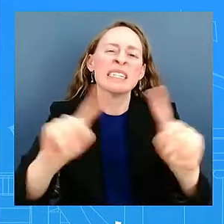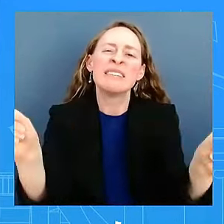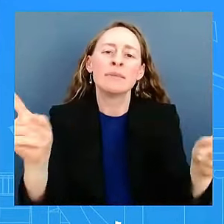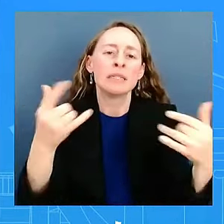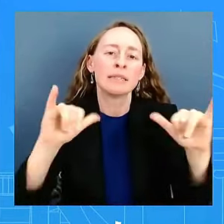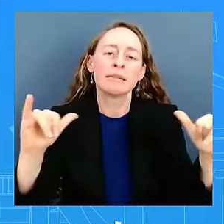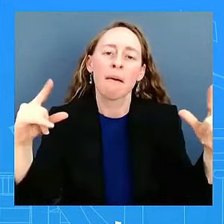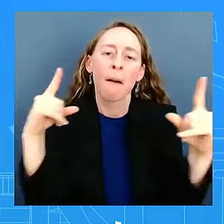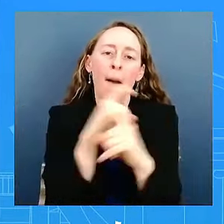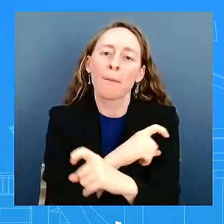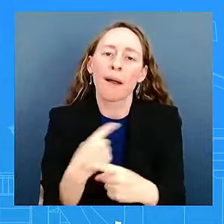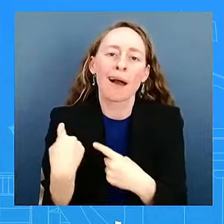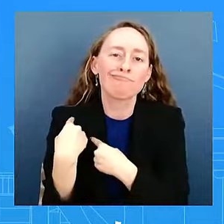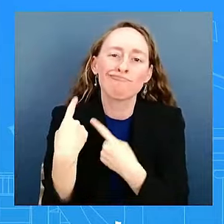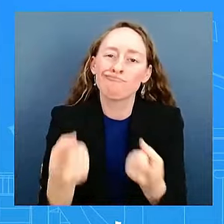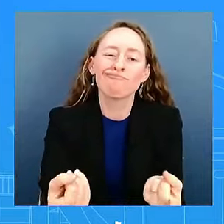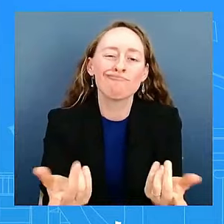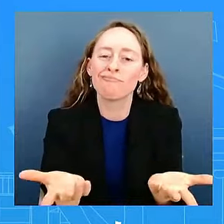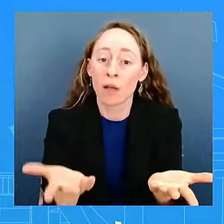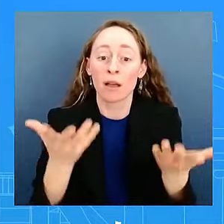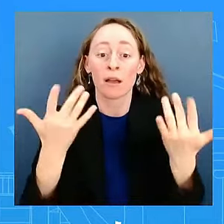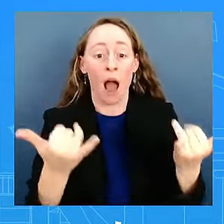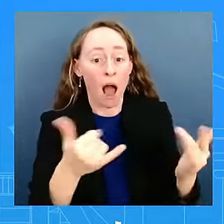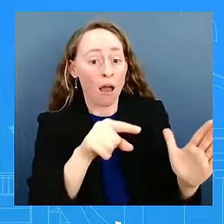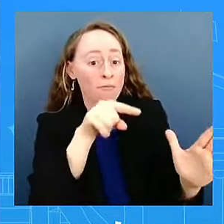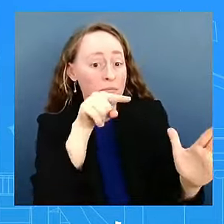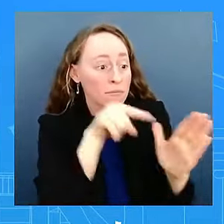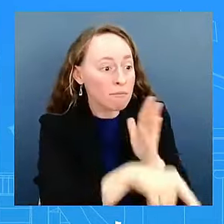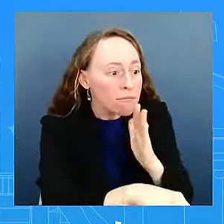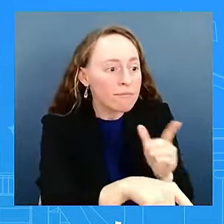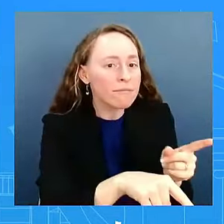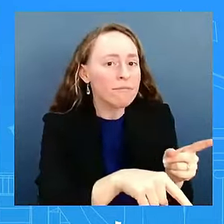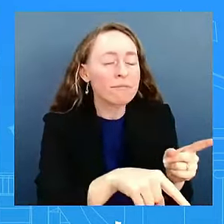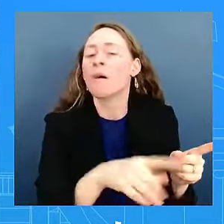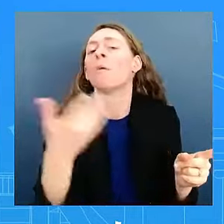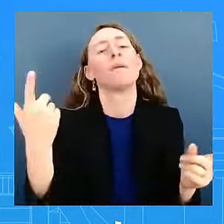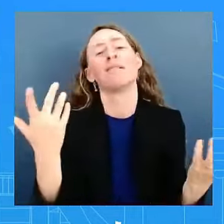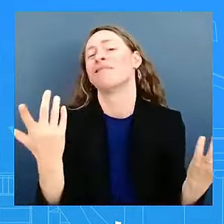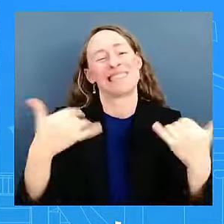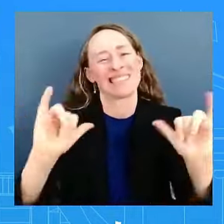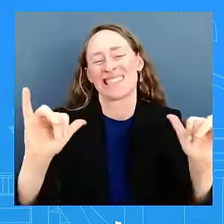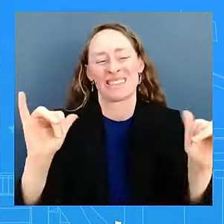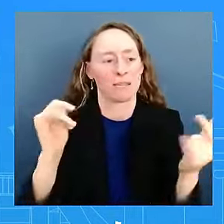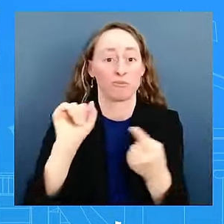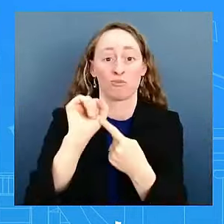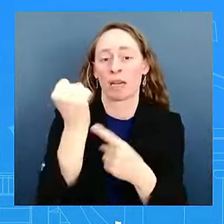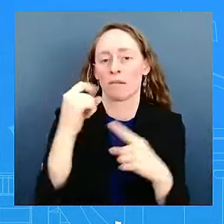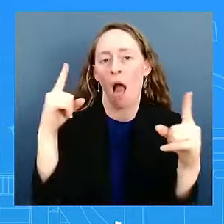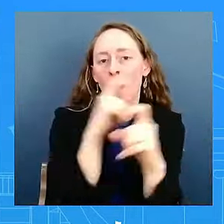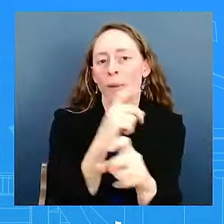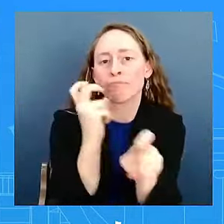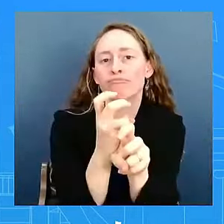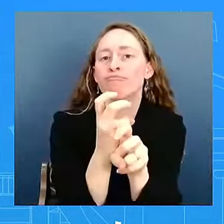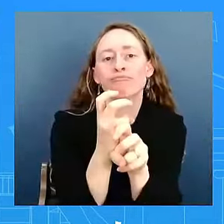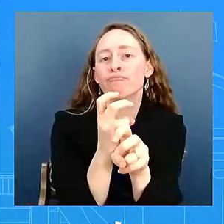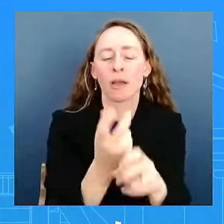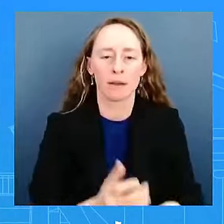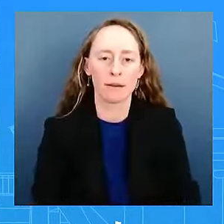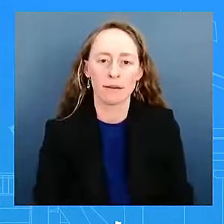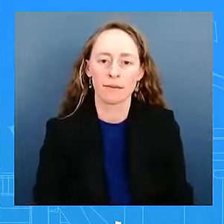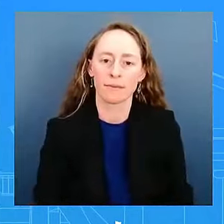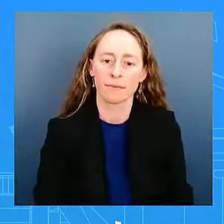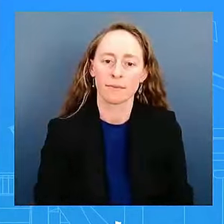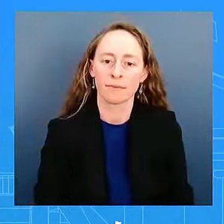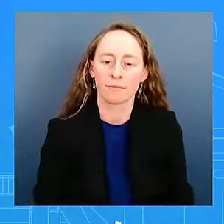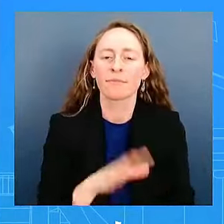hours, certainly don't make it less complicated. Has there been contact with Egypt and Qatar to reassure them to stay in these conversations right